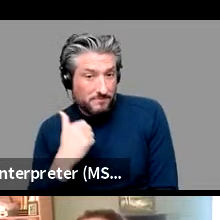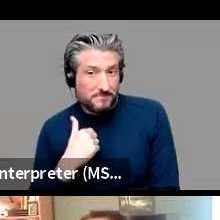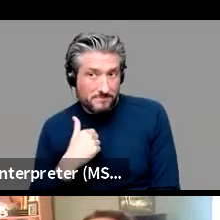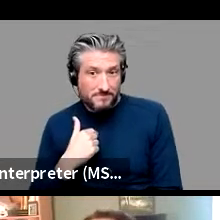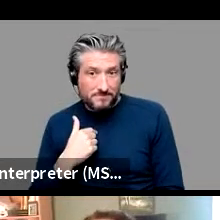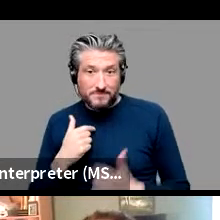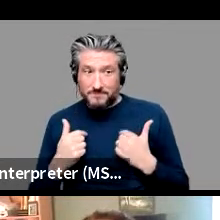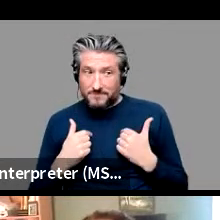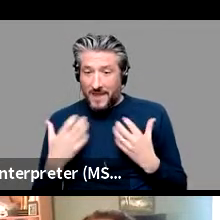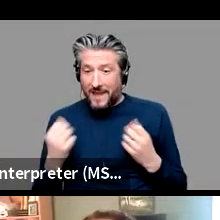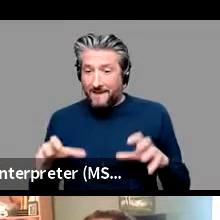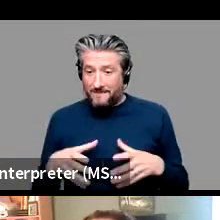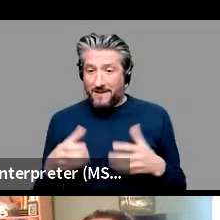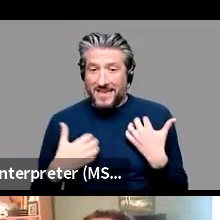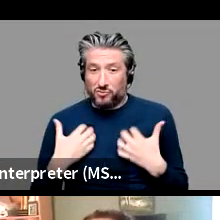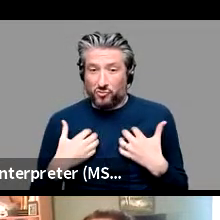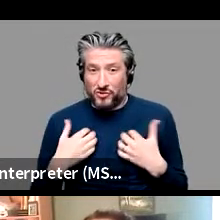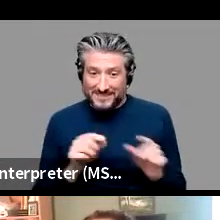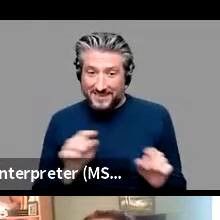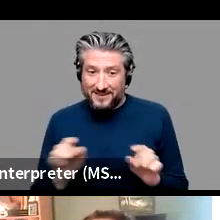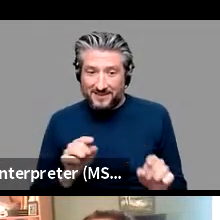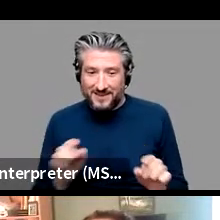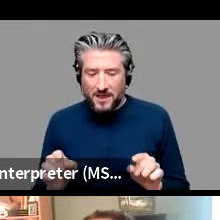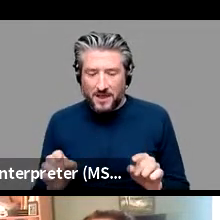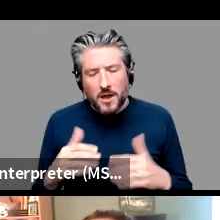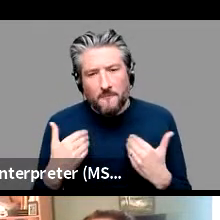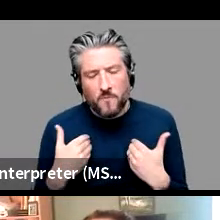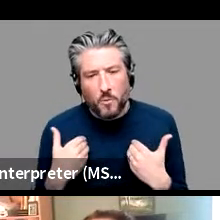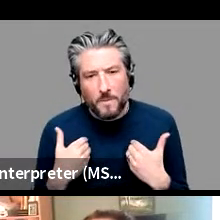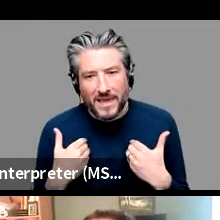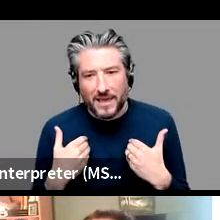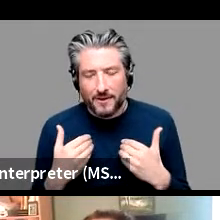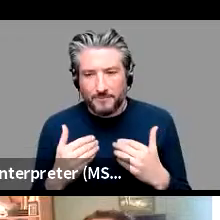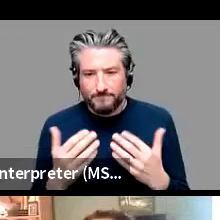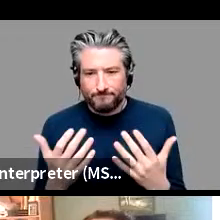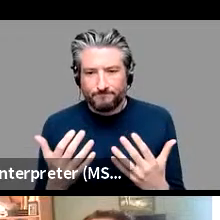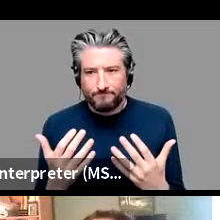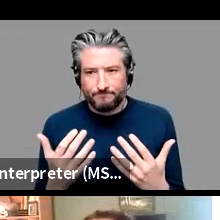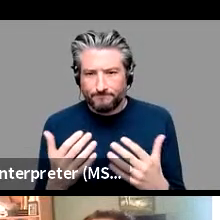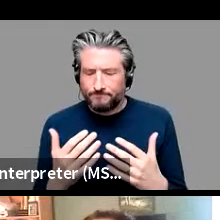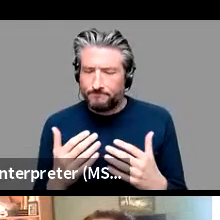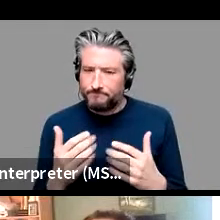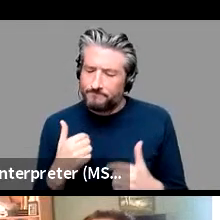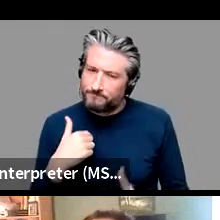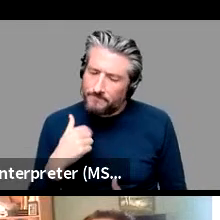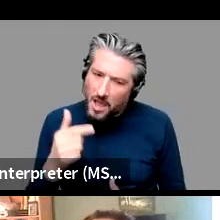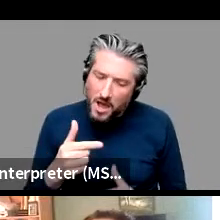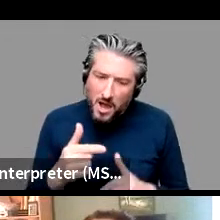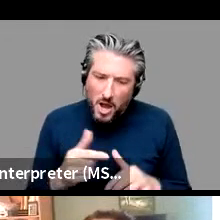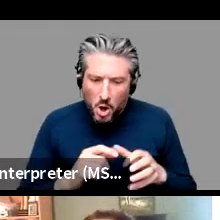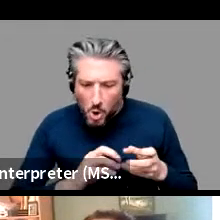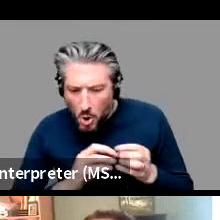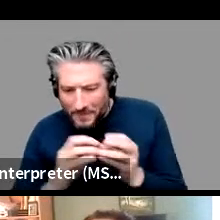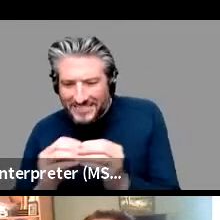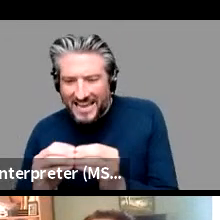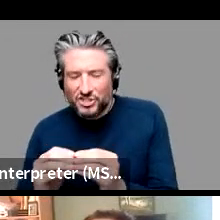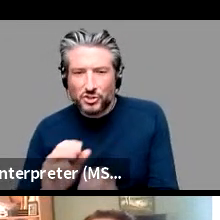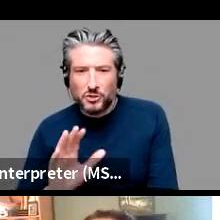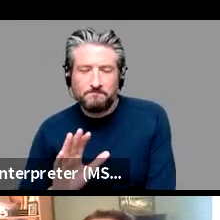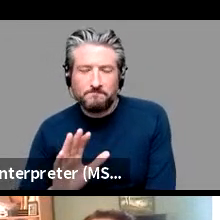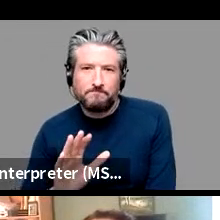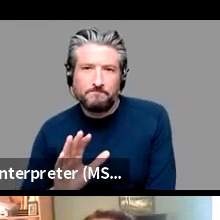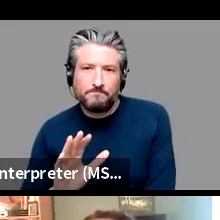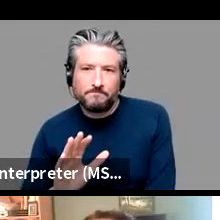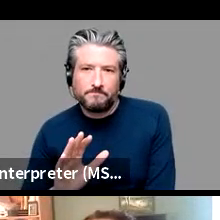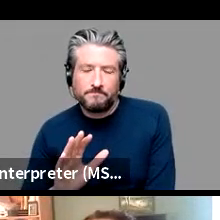computationally my concern is that it can as you said maybe that's not a big